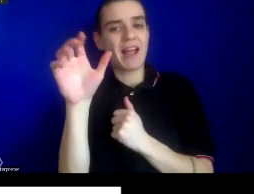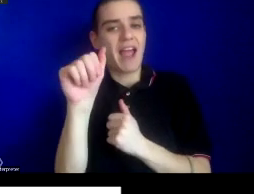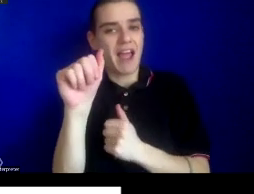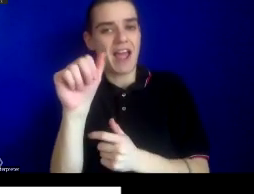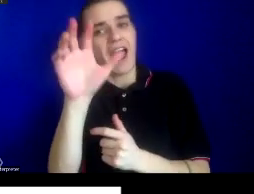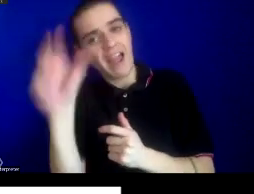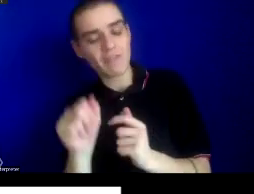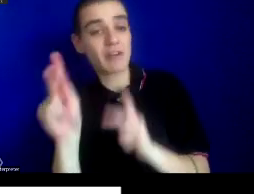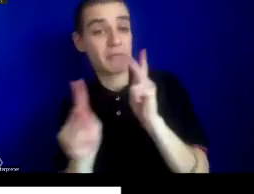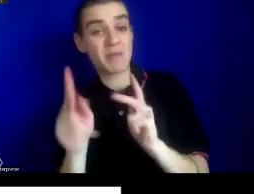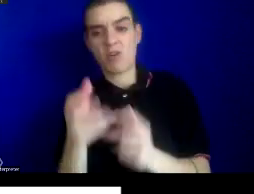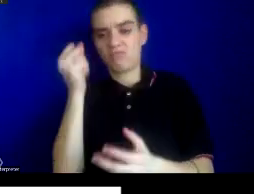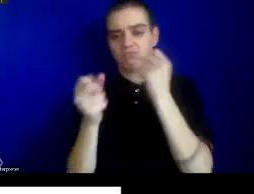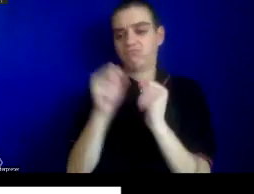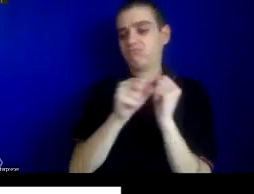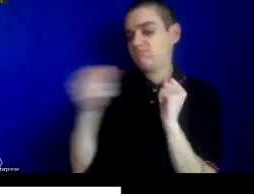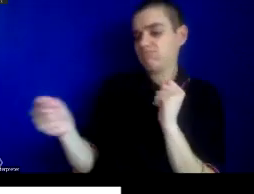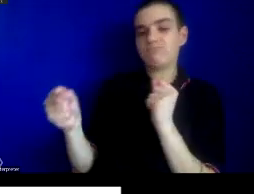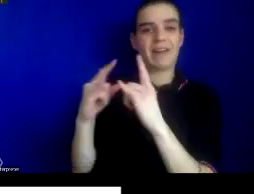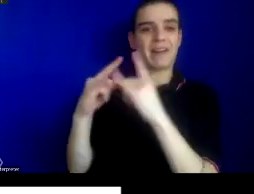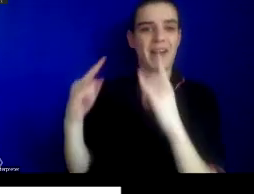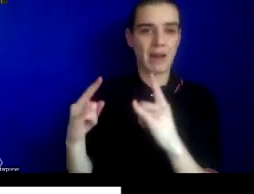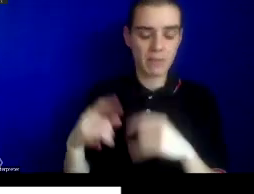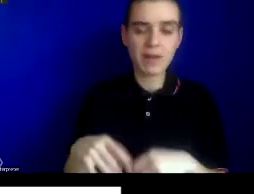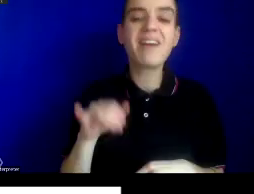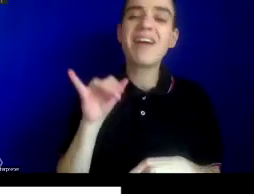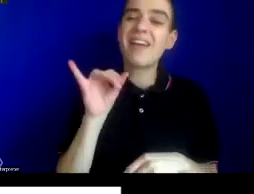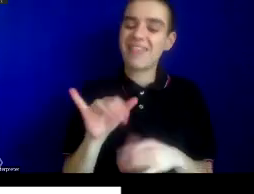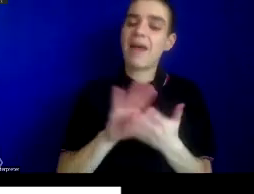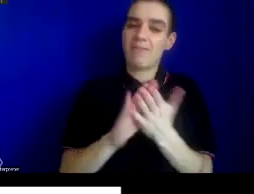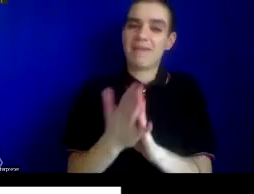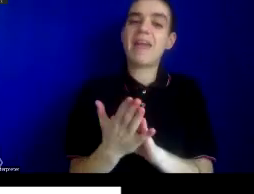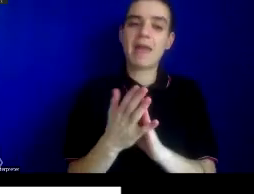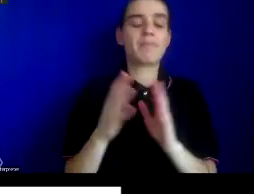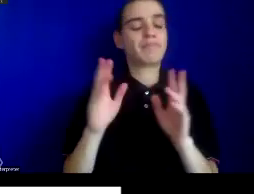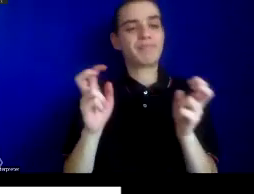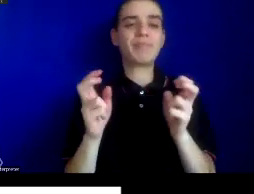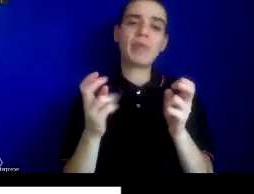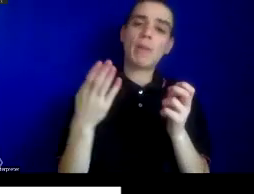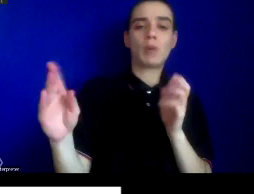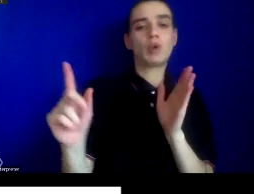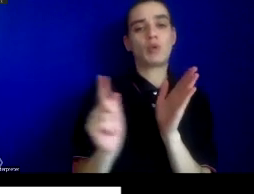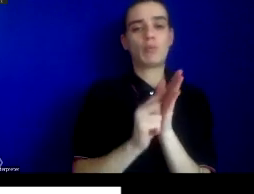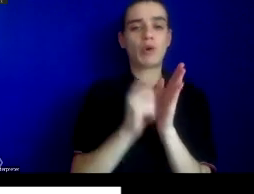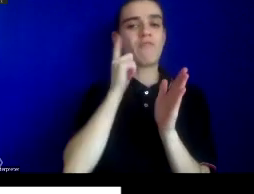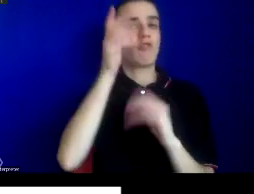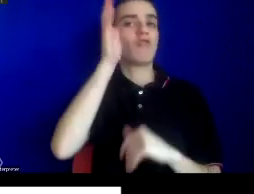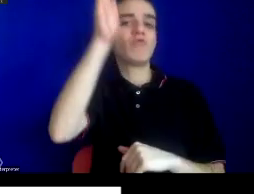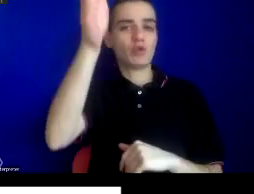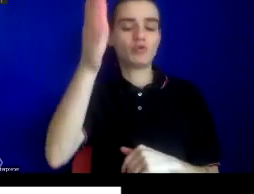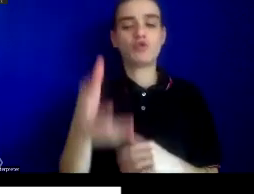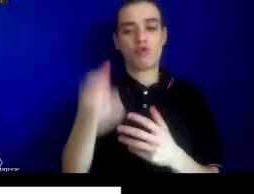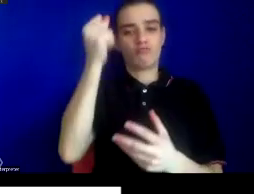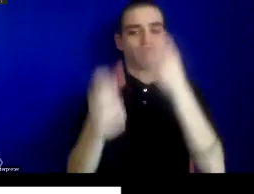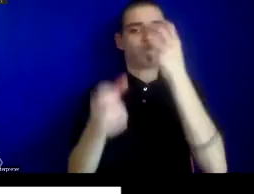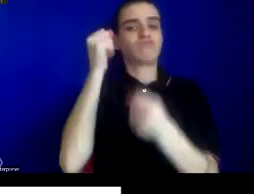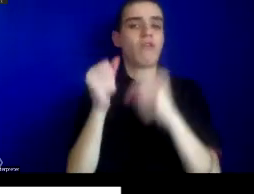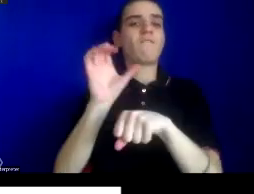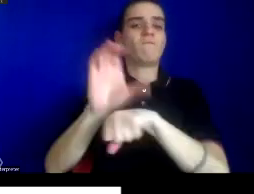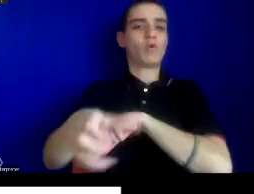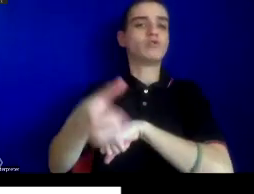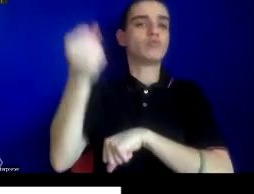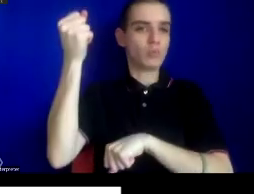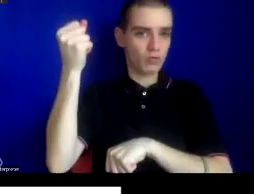and the practice of eviction could be viewed as part of a blueprint for future forced removals and a precursor to racially segregated South African